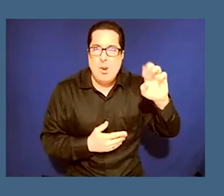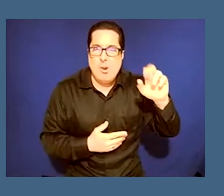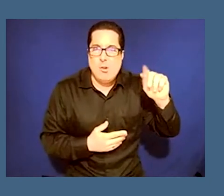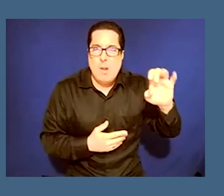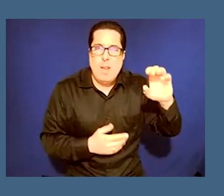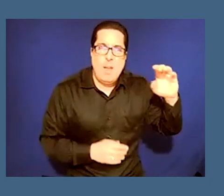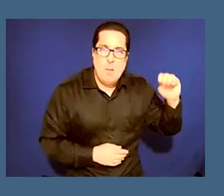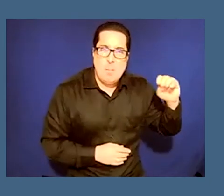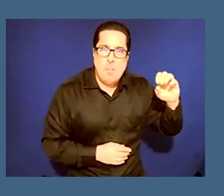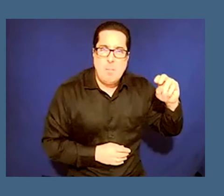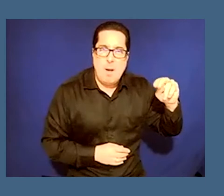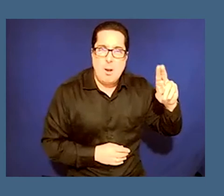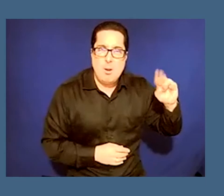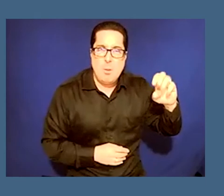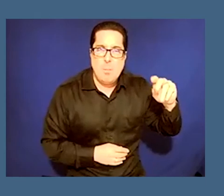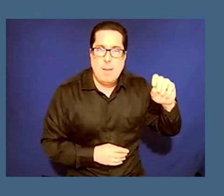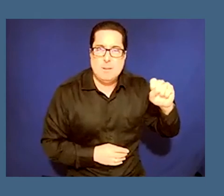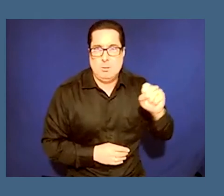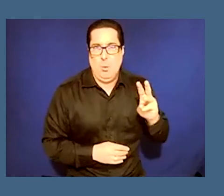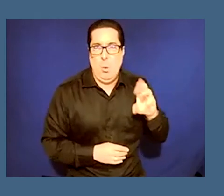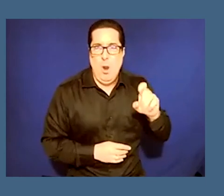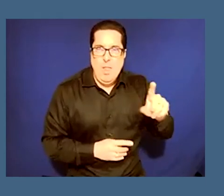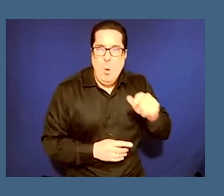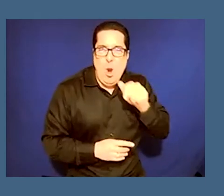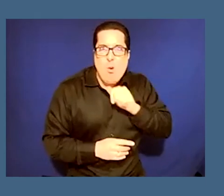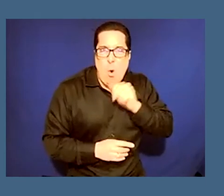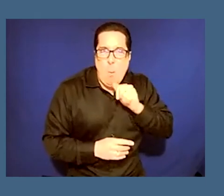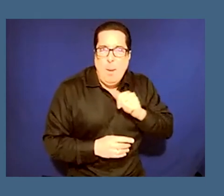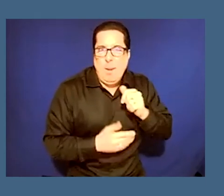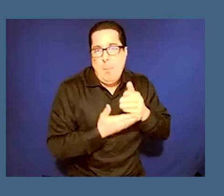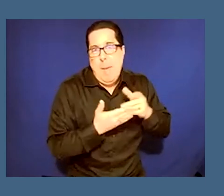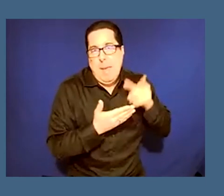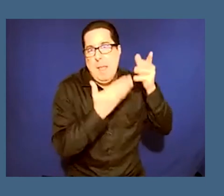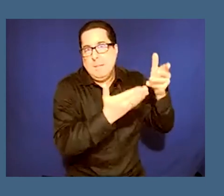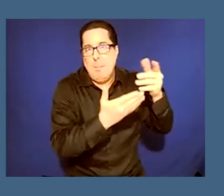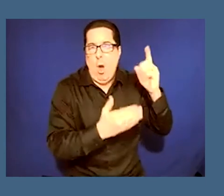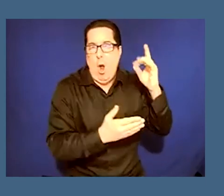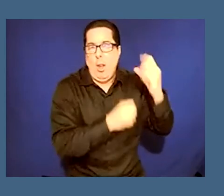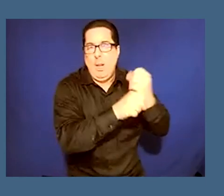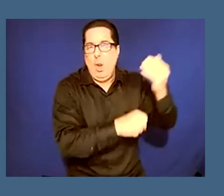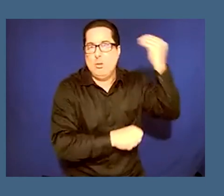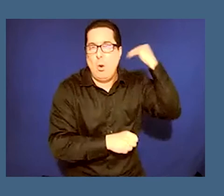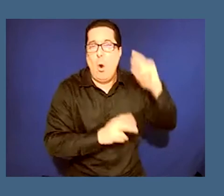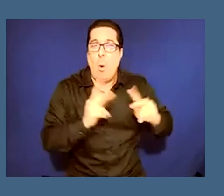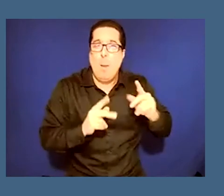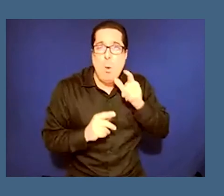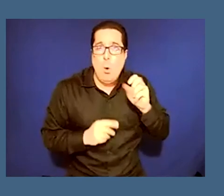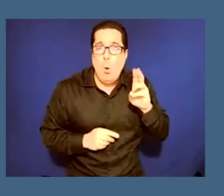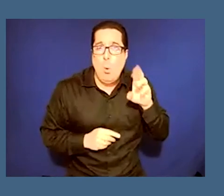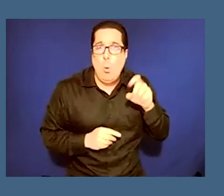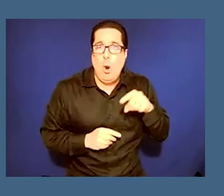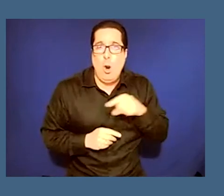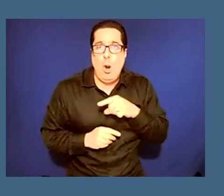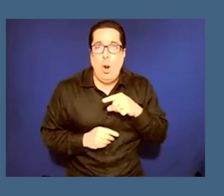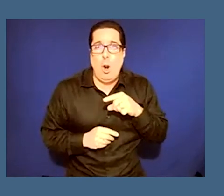just they were a coping mechanism 100 years ago for people who um you know wanted to